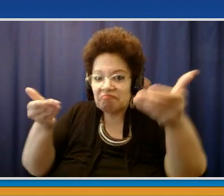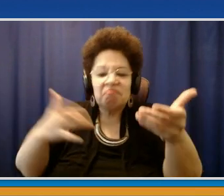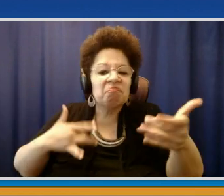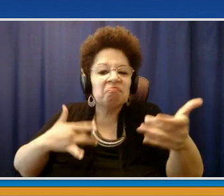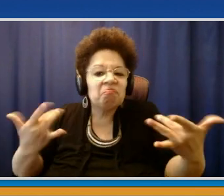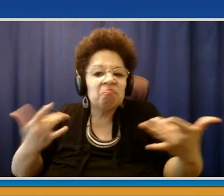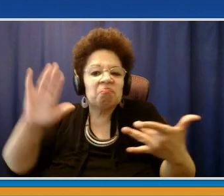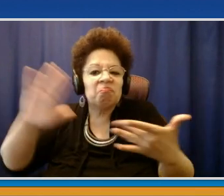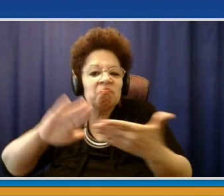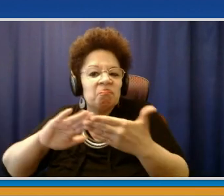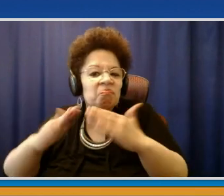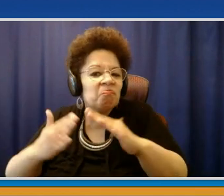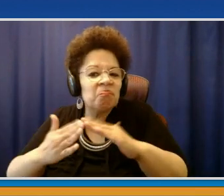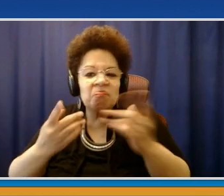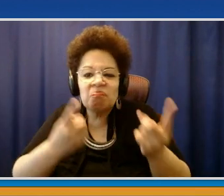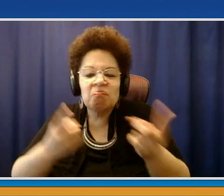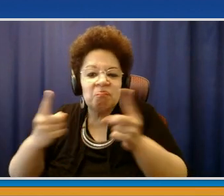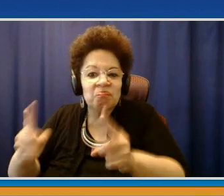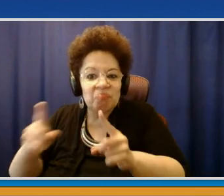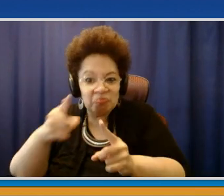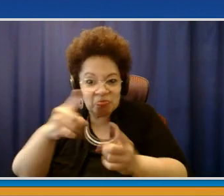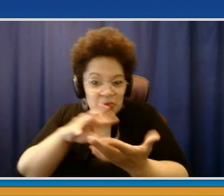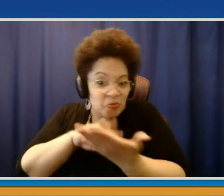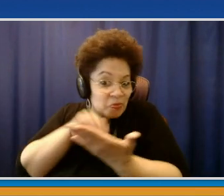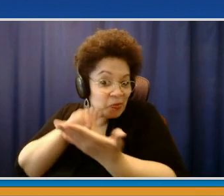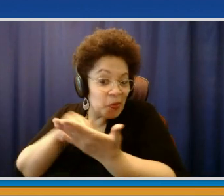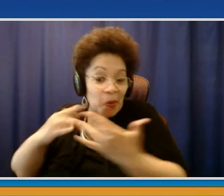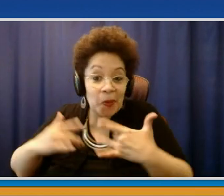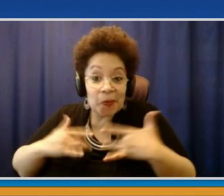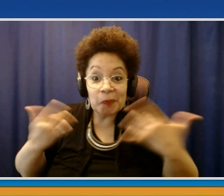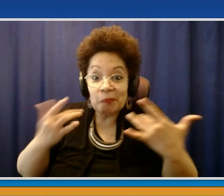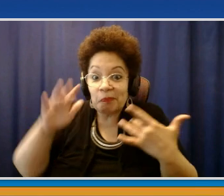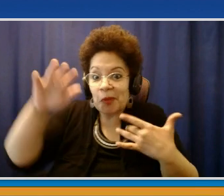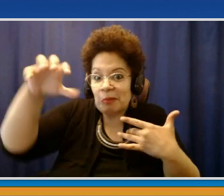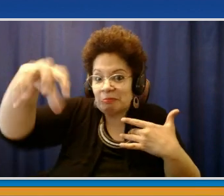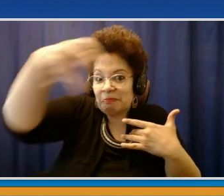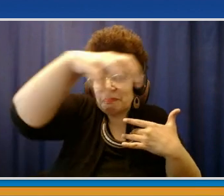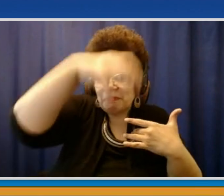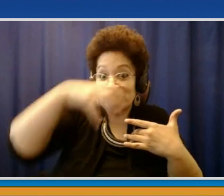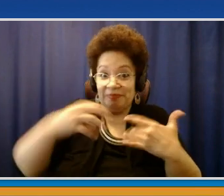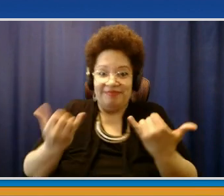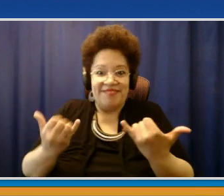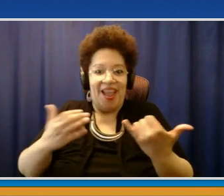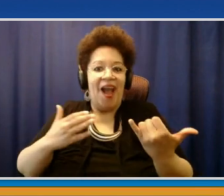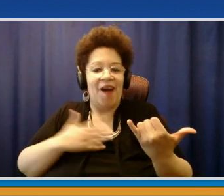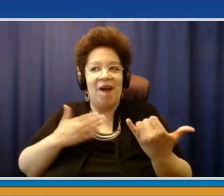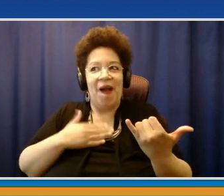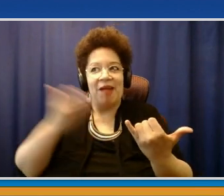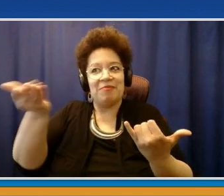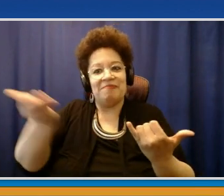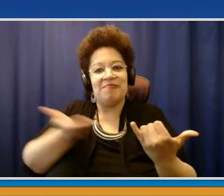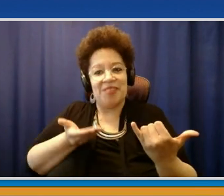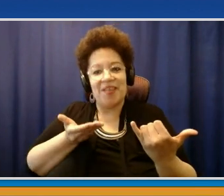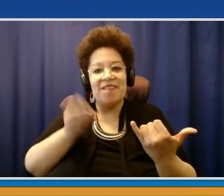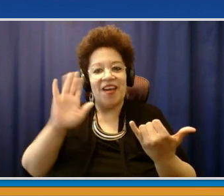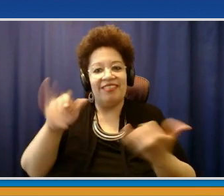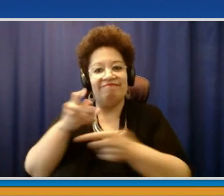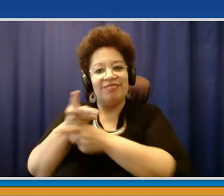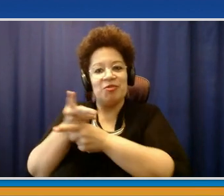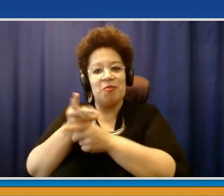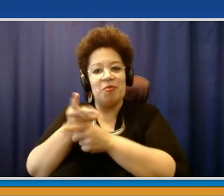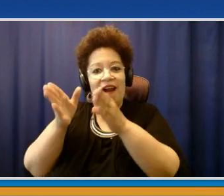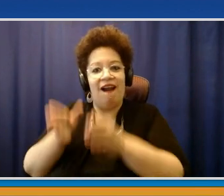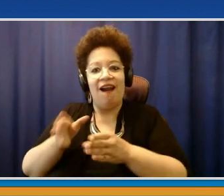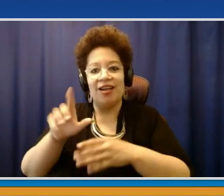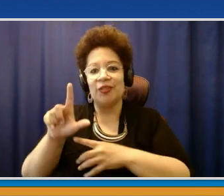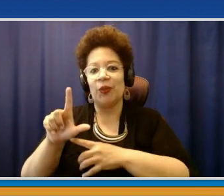whole county. And we've had all of them here at least once before. We're happy to have Supervisor Lucas back with us. I'll bring him on in a minute. The numbers on COVID, which we